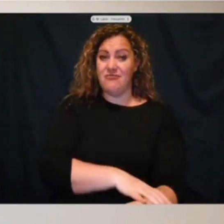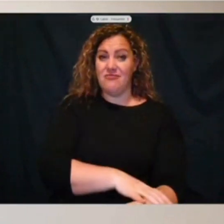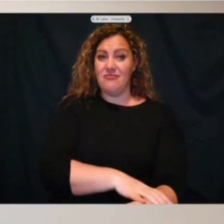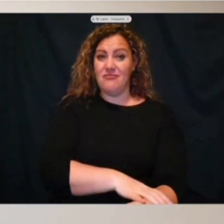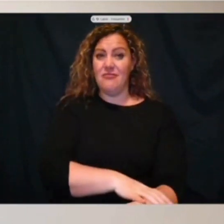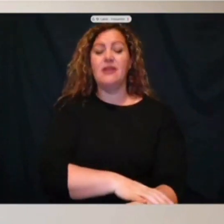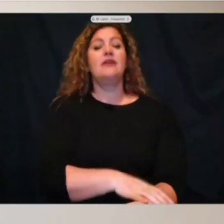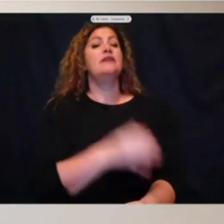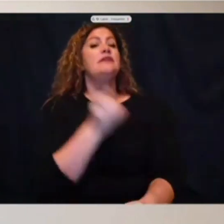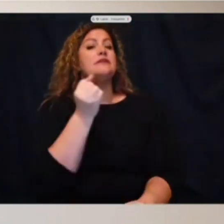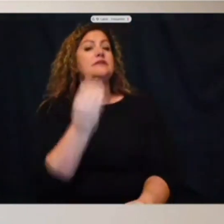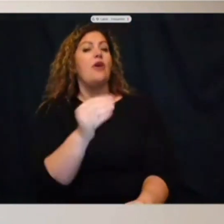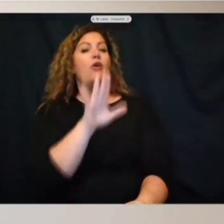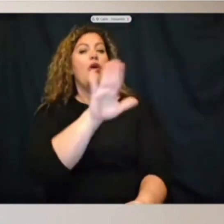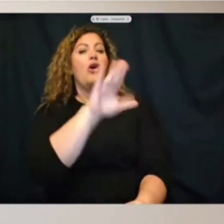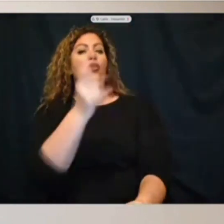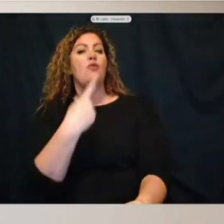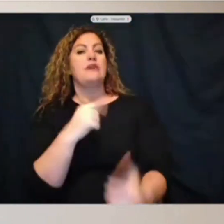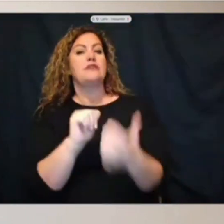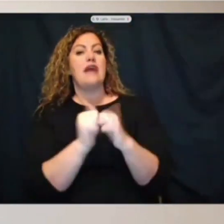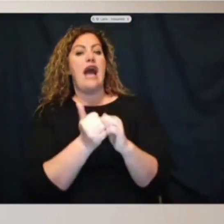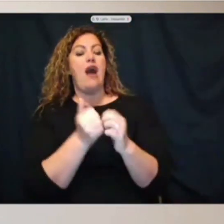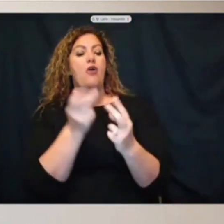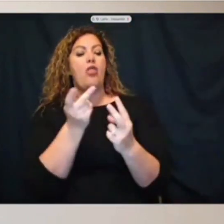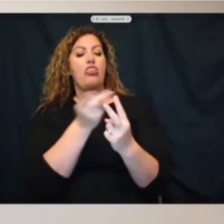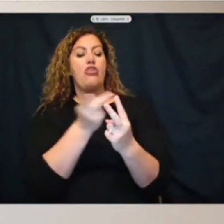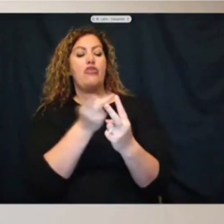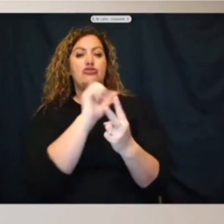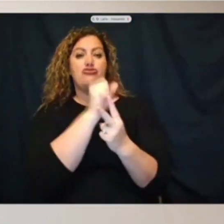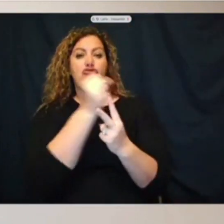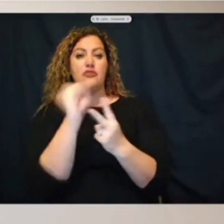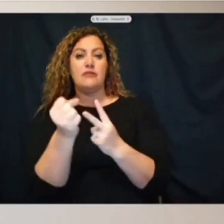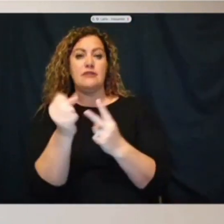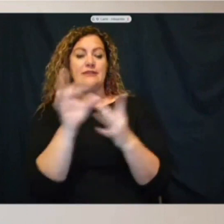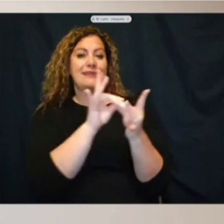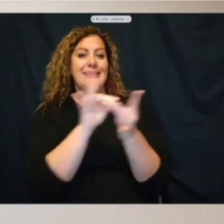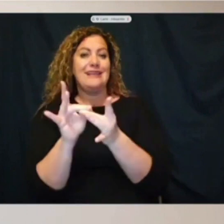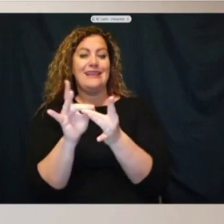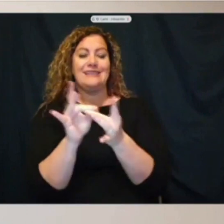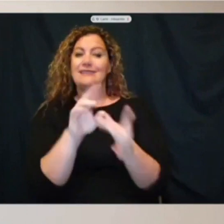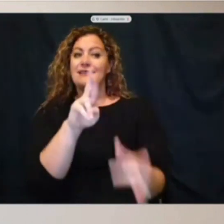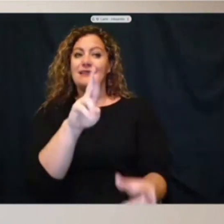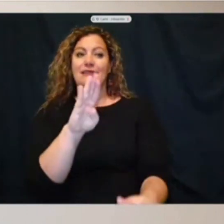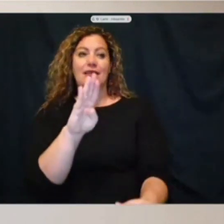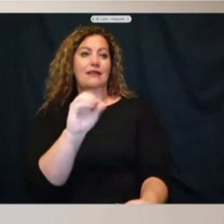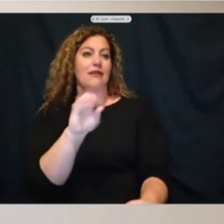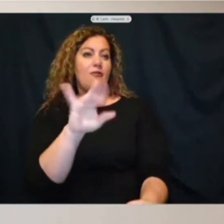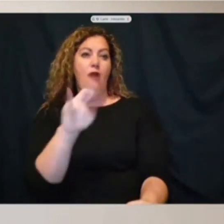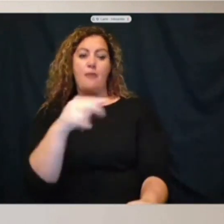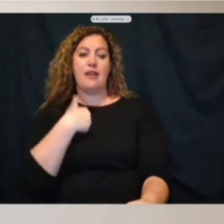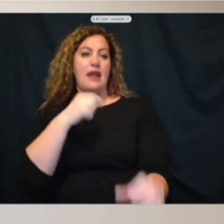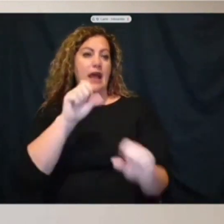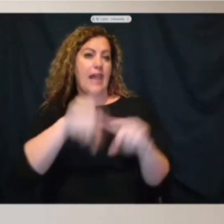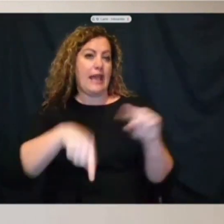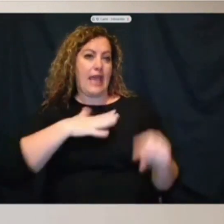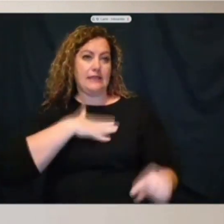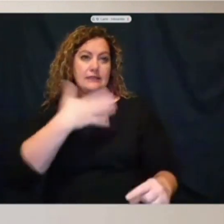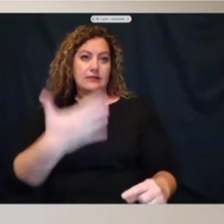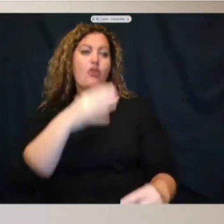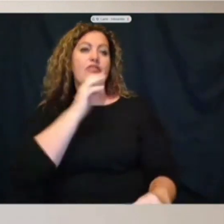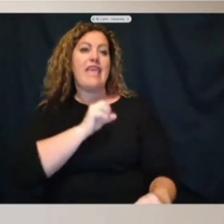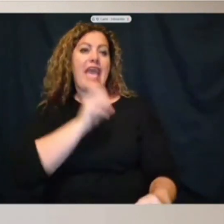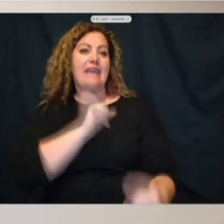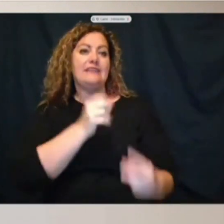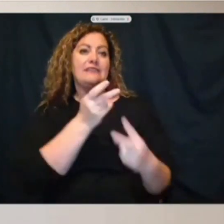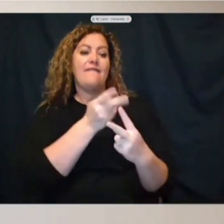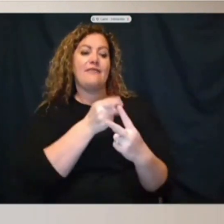So the question is, how are those two scenes tied together? Robin, I can't disclose the ages of the other two individuals at this time because